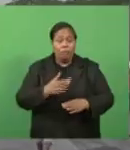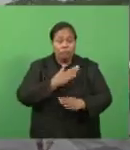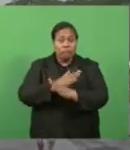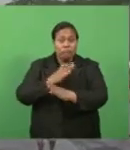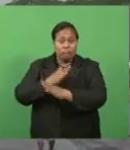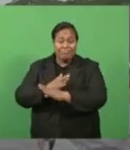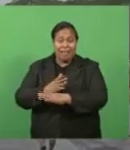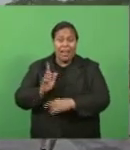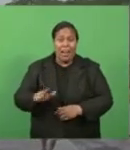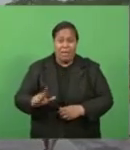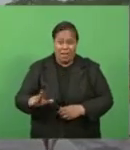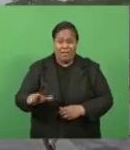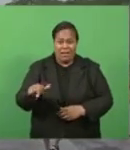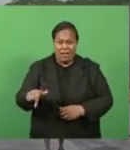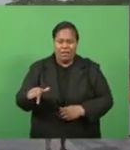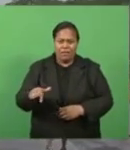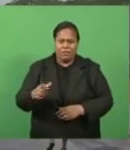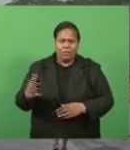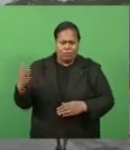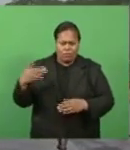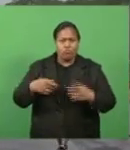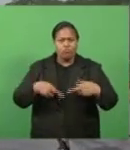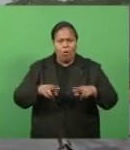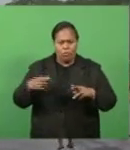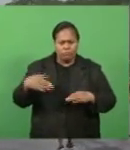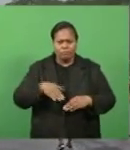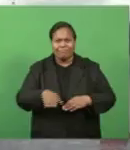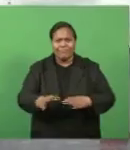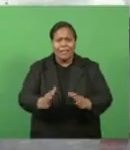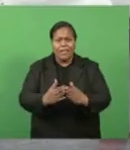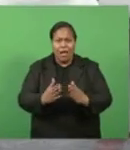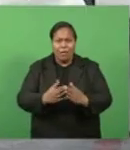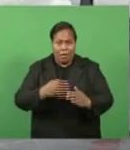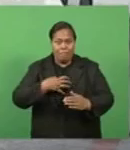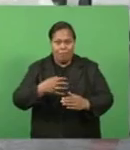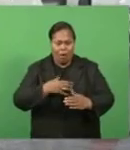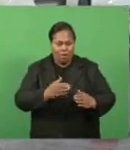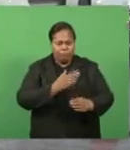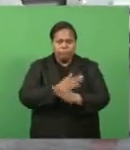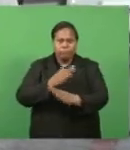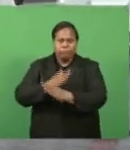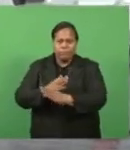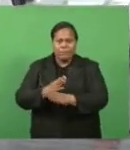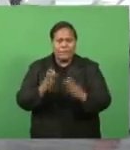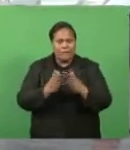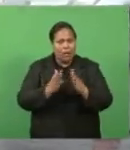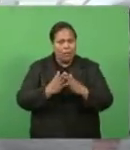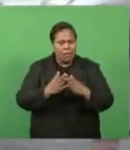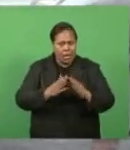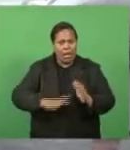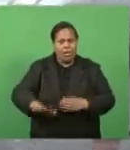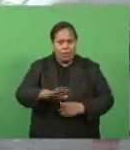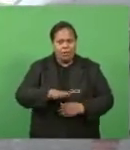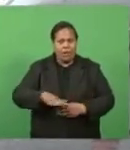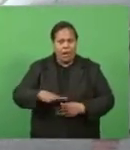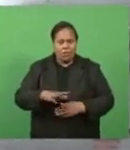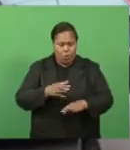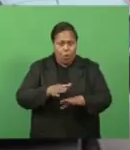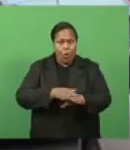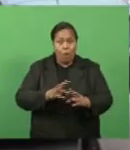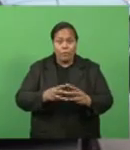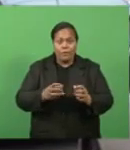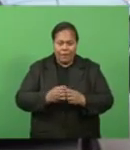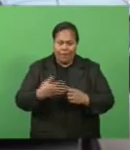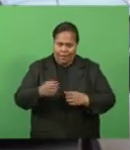Lombasa heading into town and a couple more within the town area. These will stay erected for the rest of this long weekend.